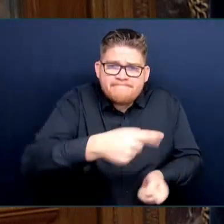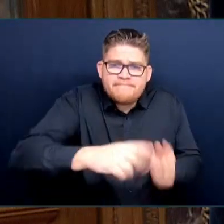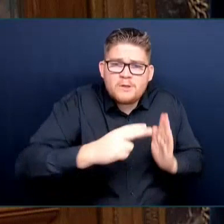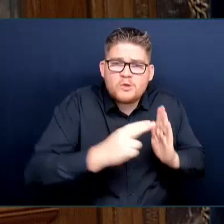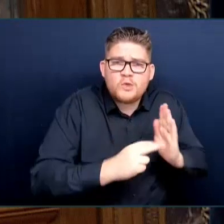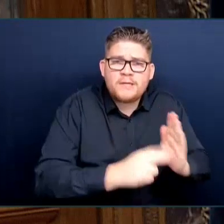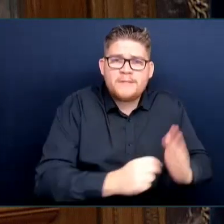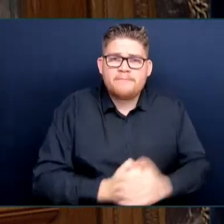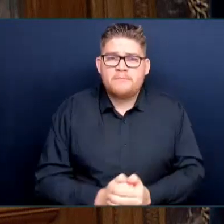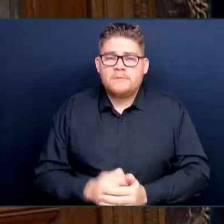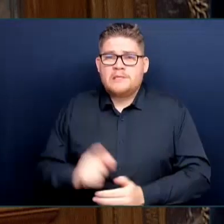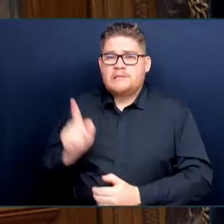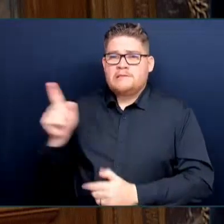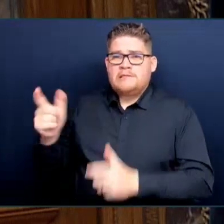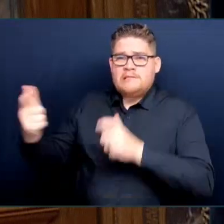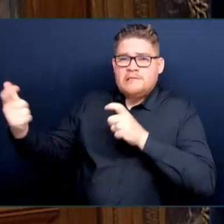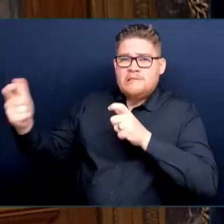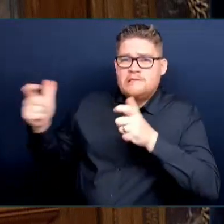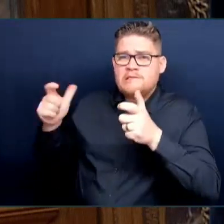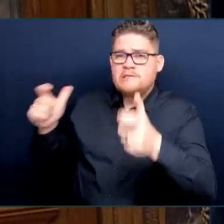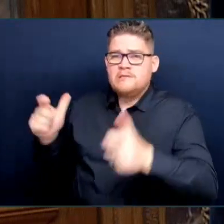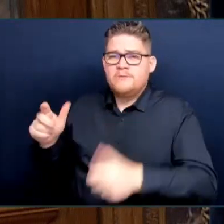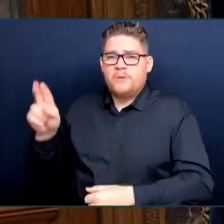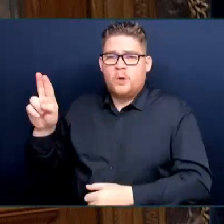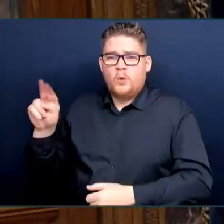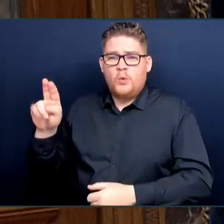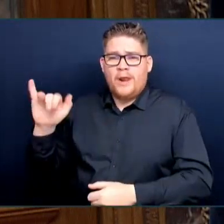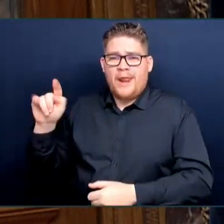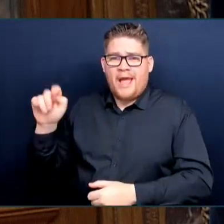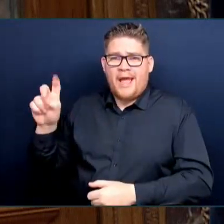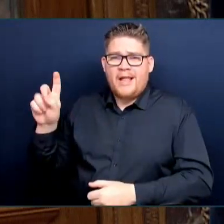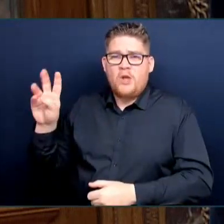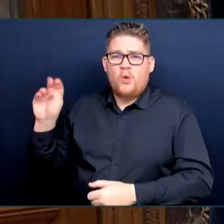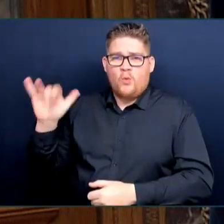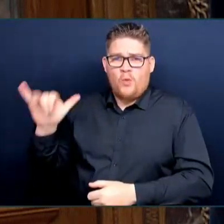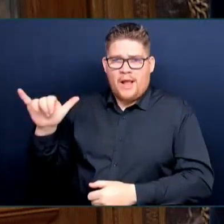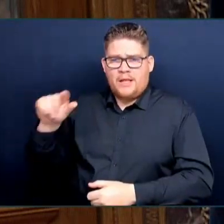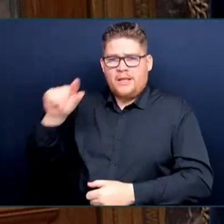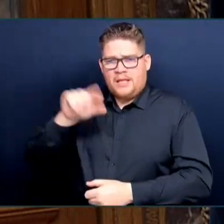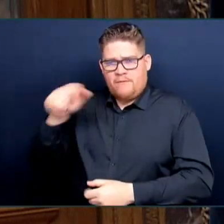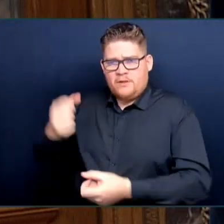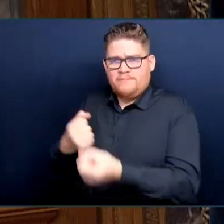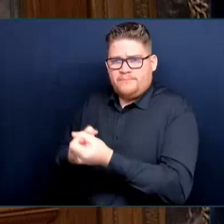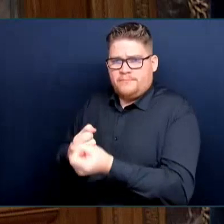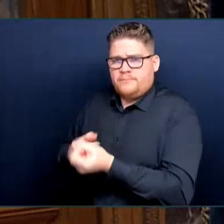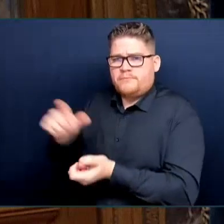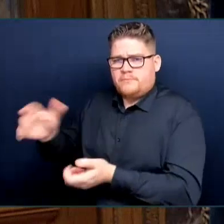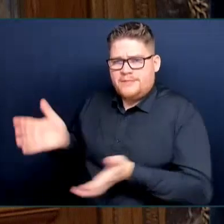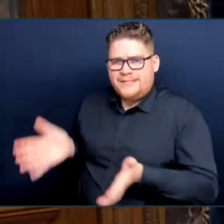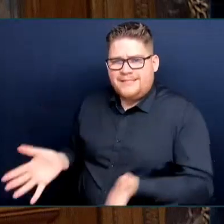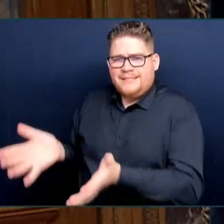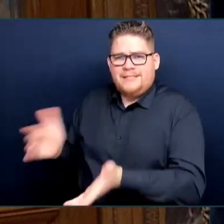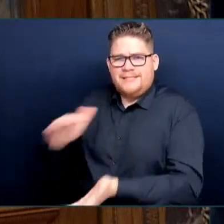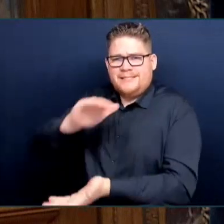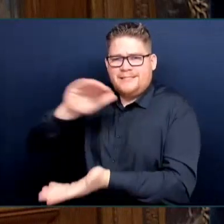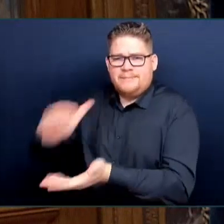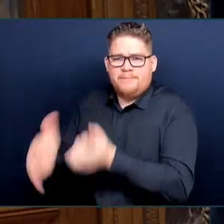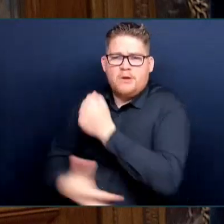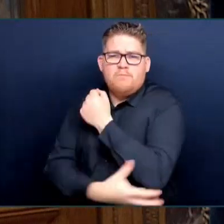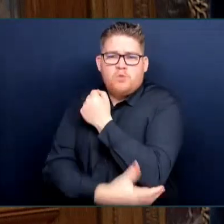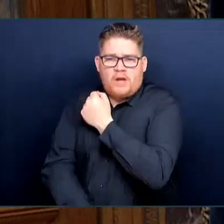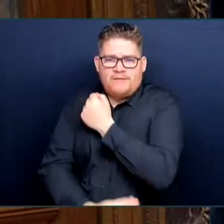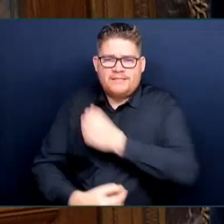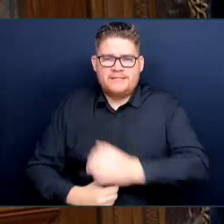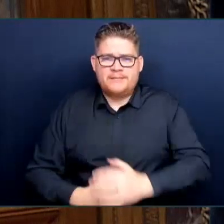are working on behalf of government to eliminate period poverty, we are counting on the services non-profits deliver. I am